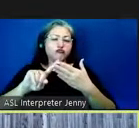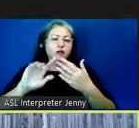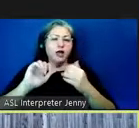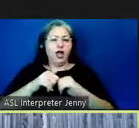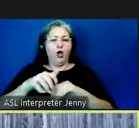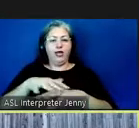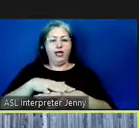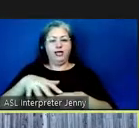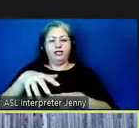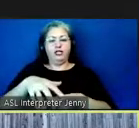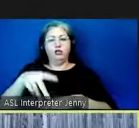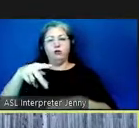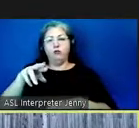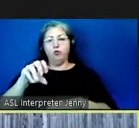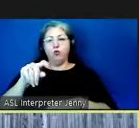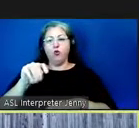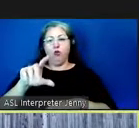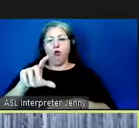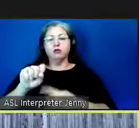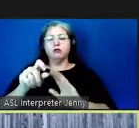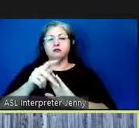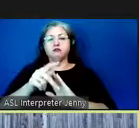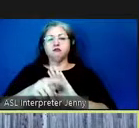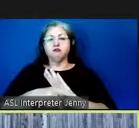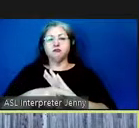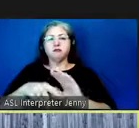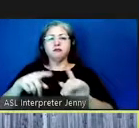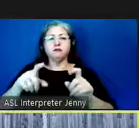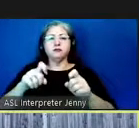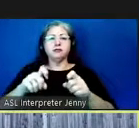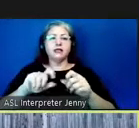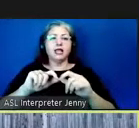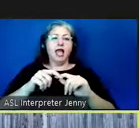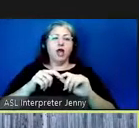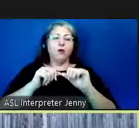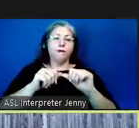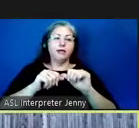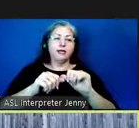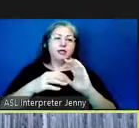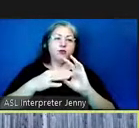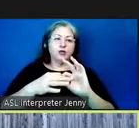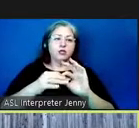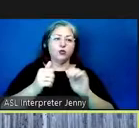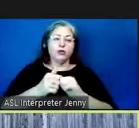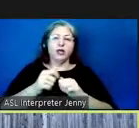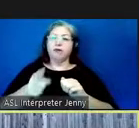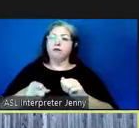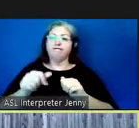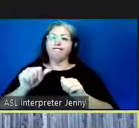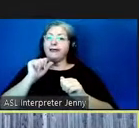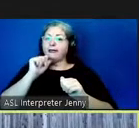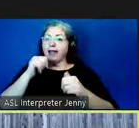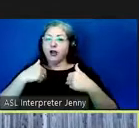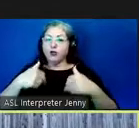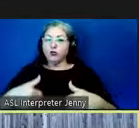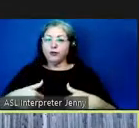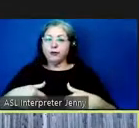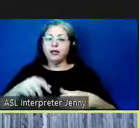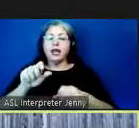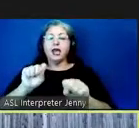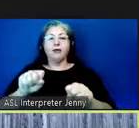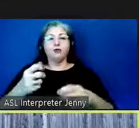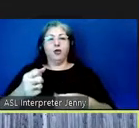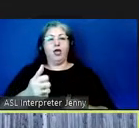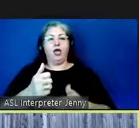protocols for example concerning maintaining relations with non-humans can also help us